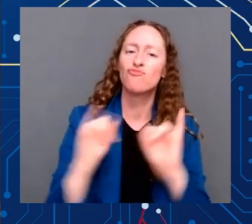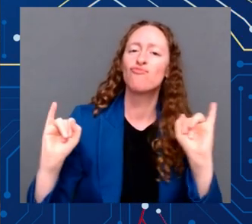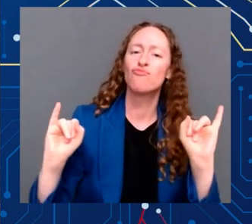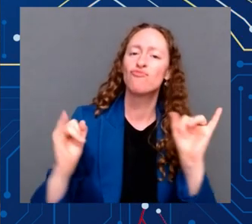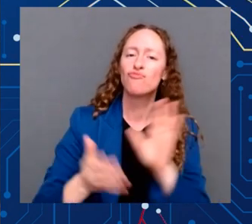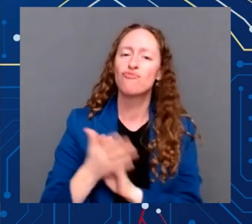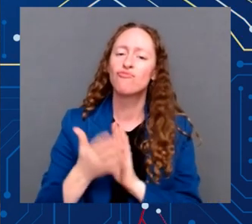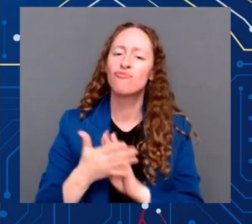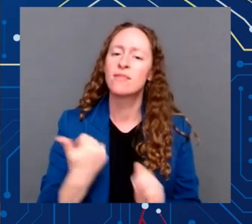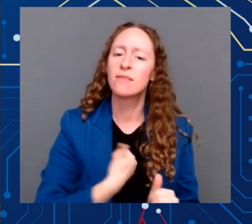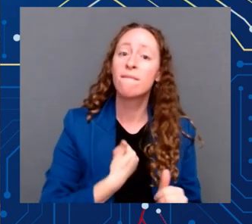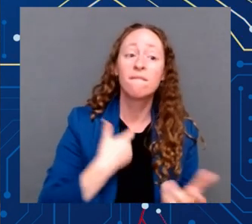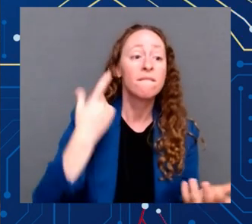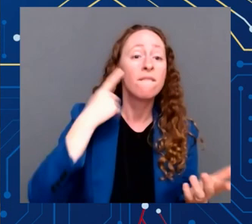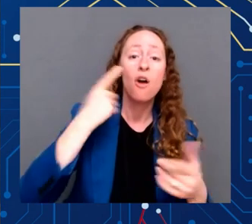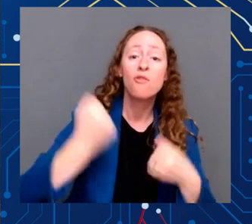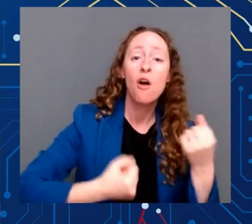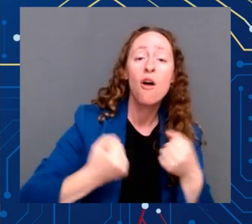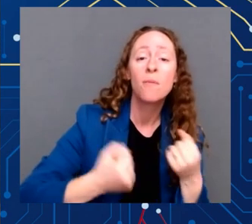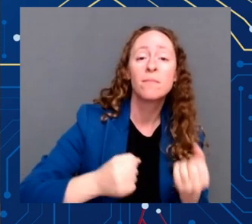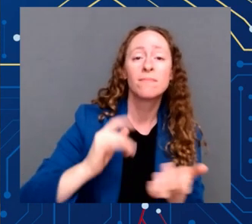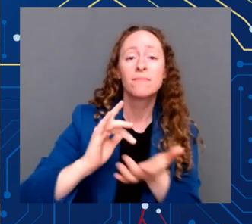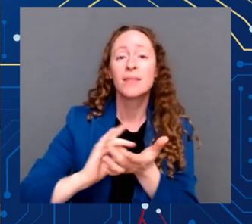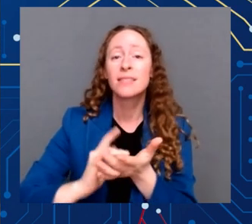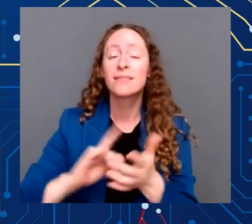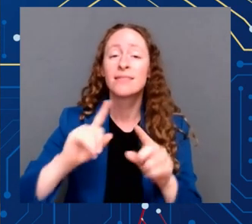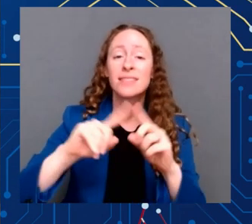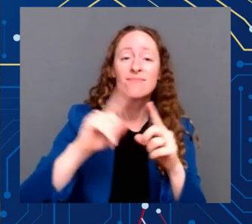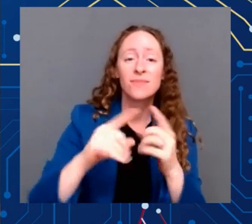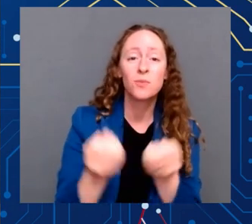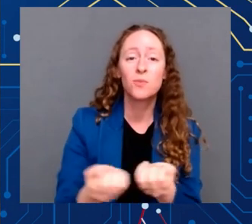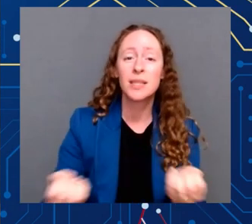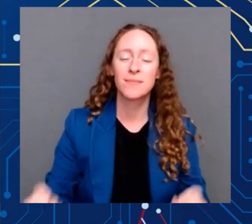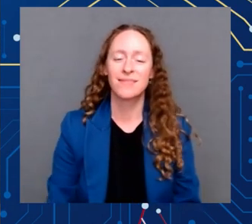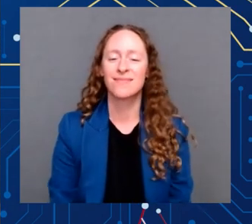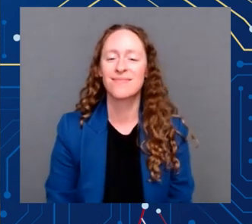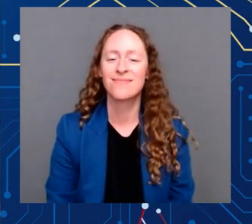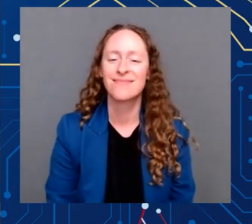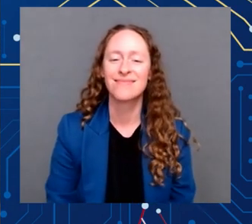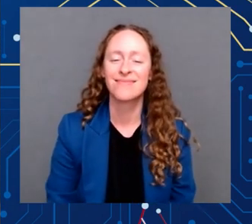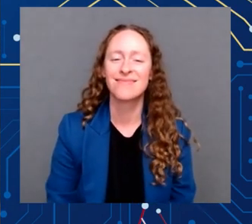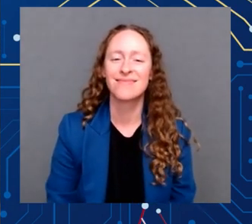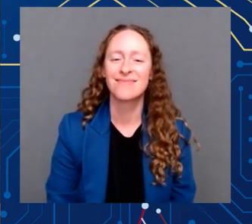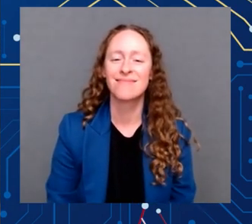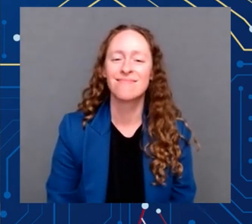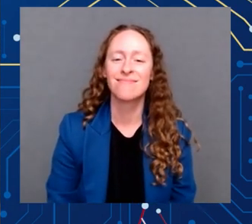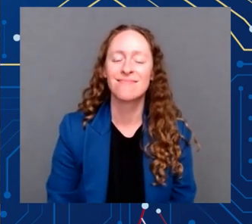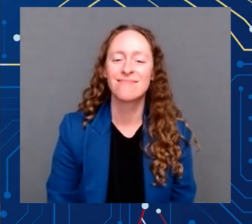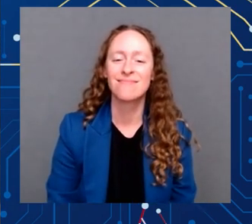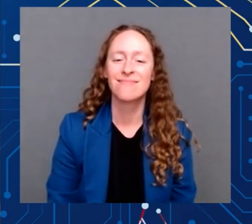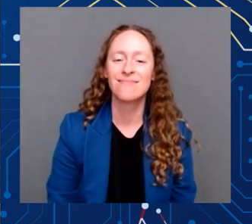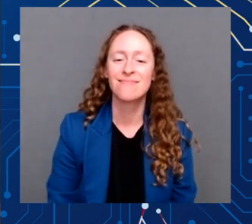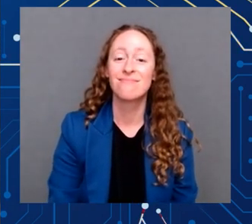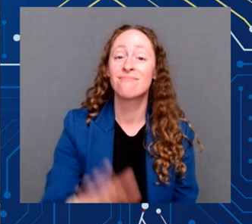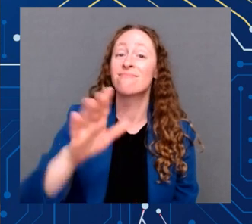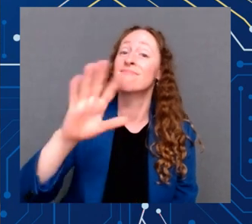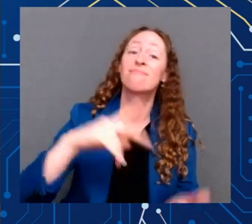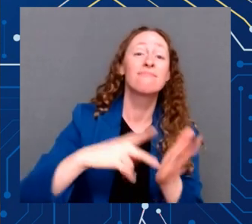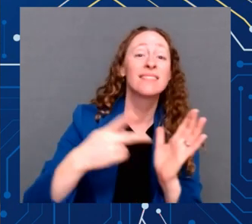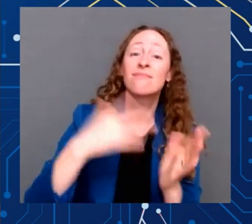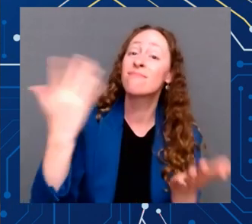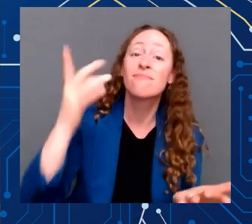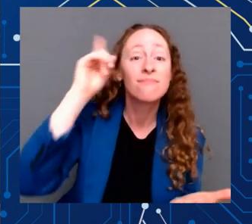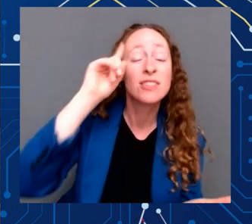expensive. And when we bring them back, the prices will go down. Very important to our people.